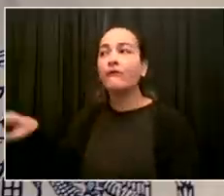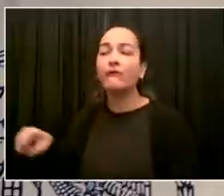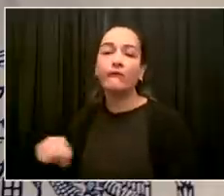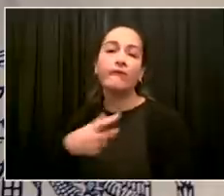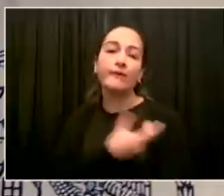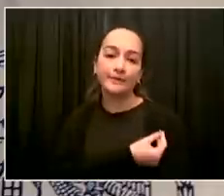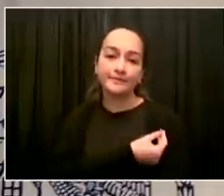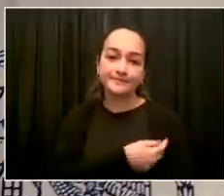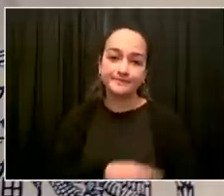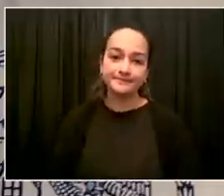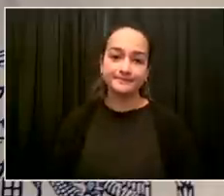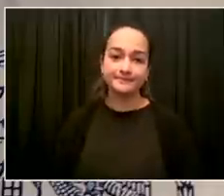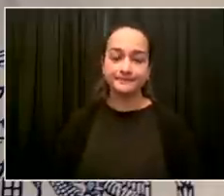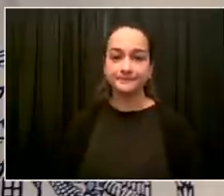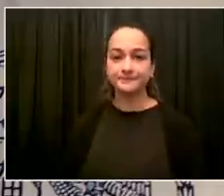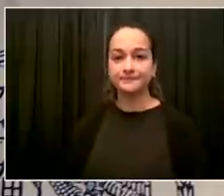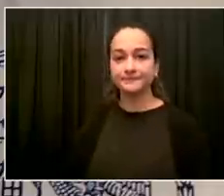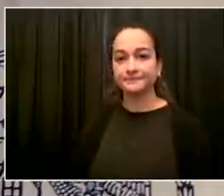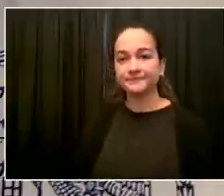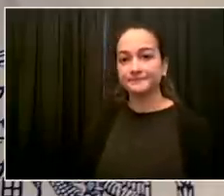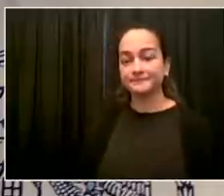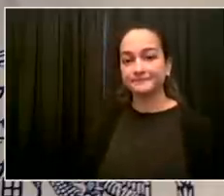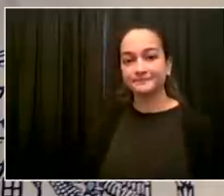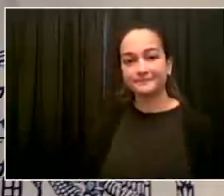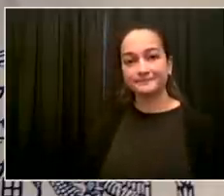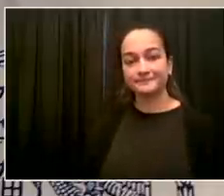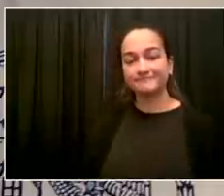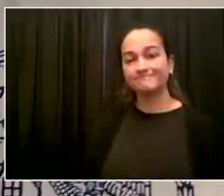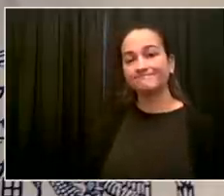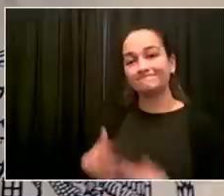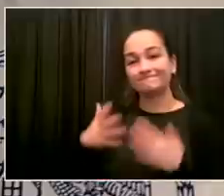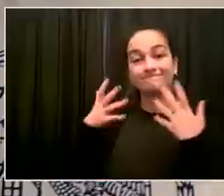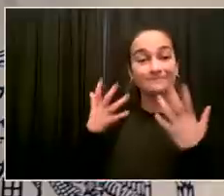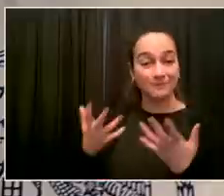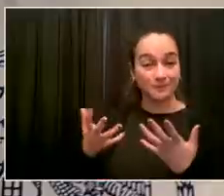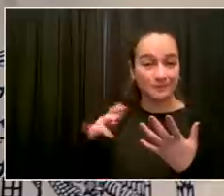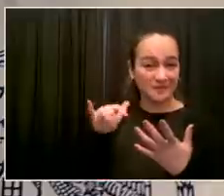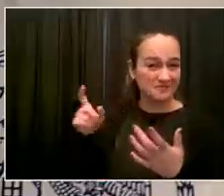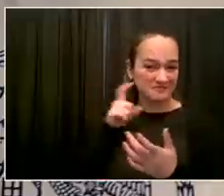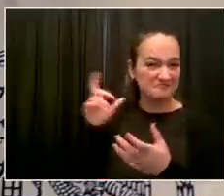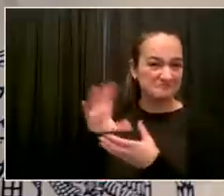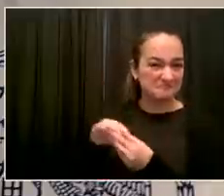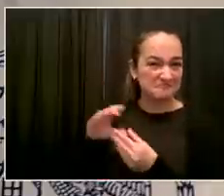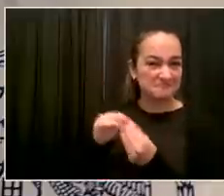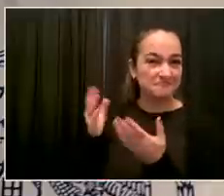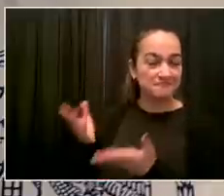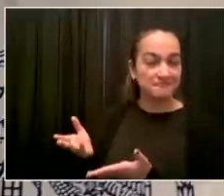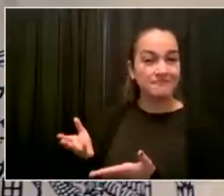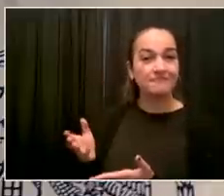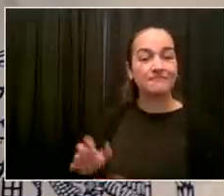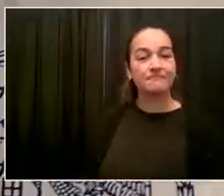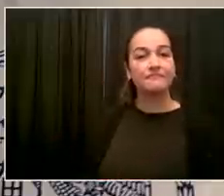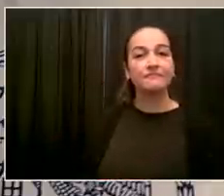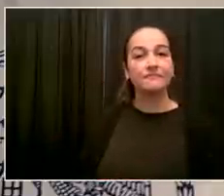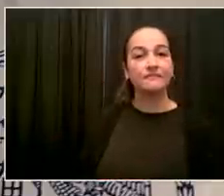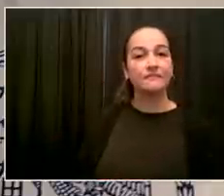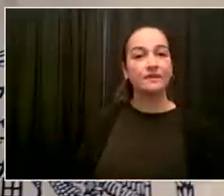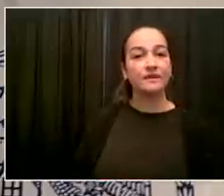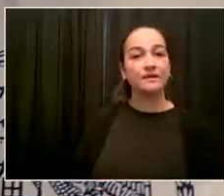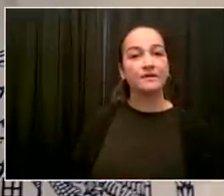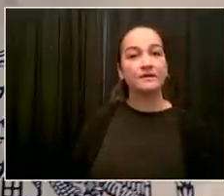is so high. And we, again, know that more people have gotten vaccinated, we still haven't gotten the report on, or more people will choose to.